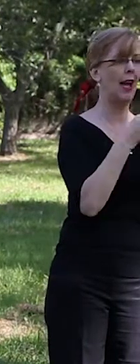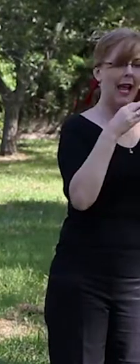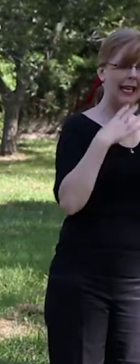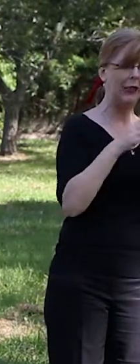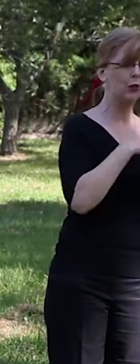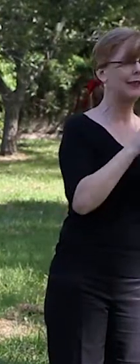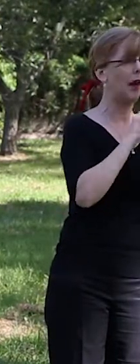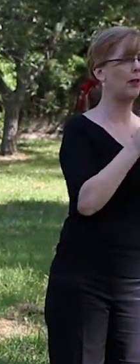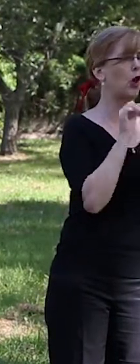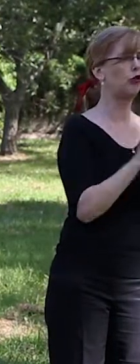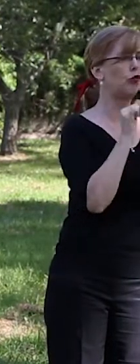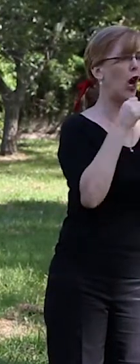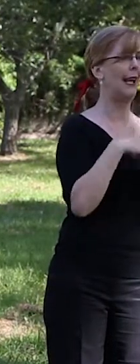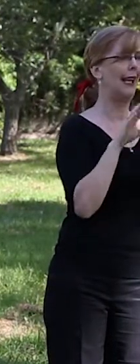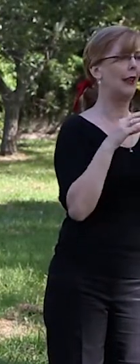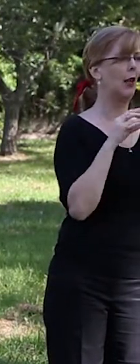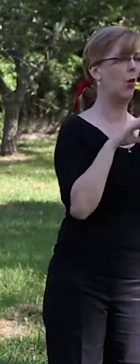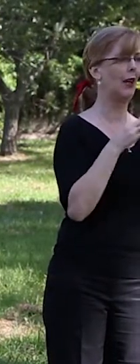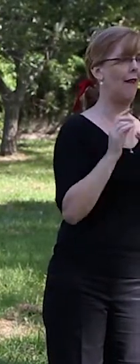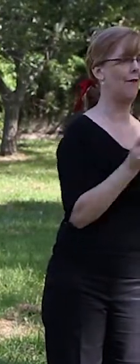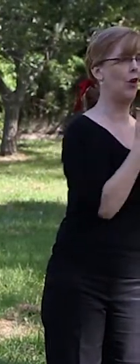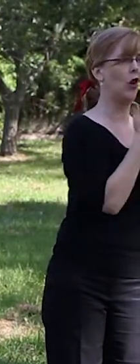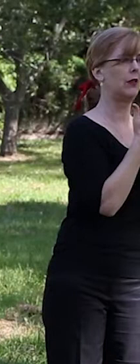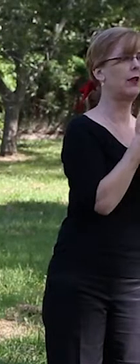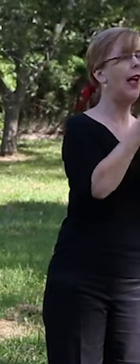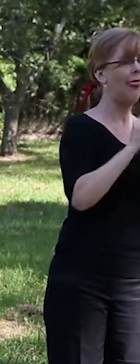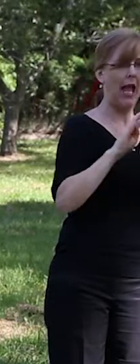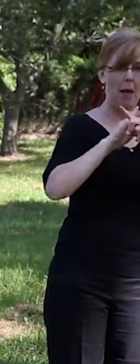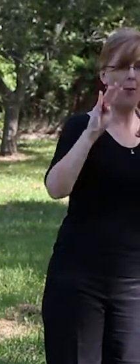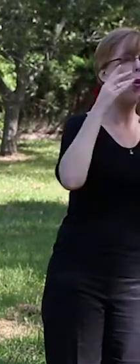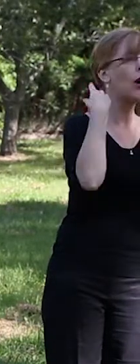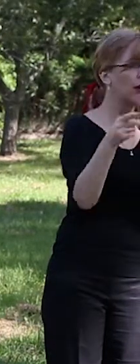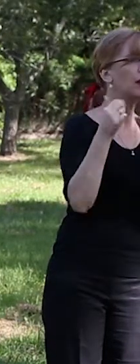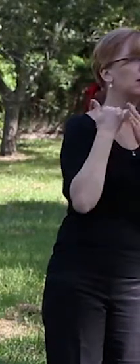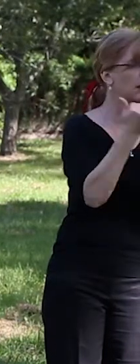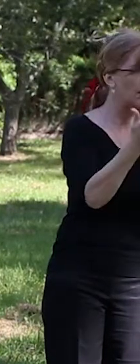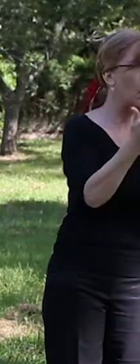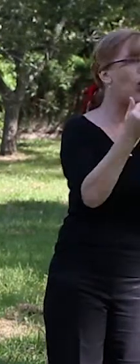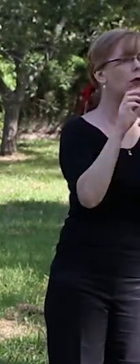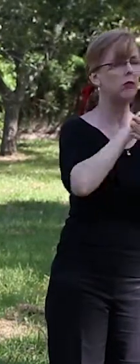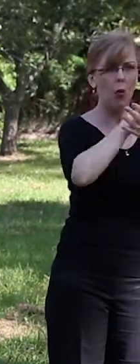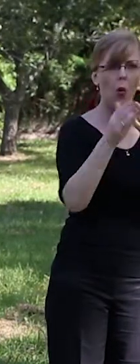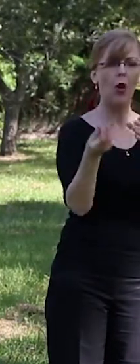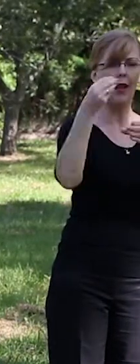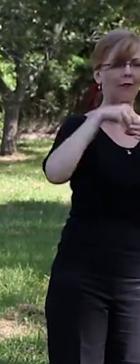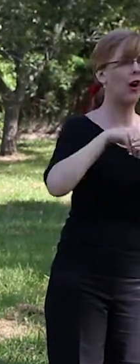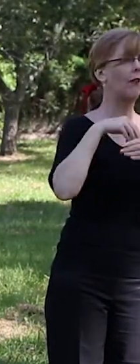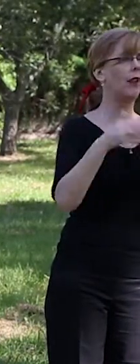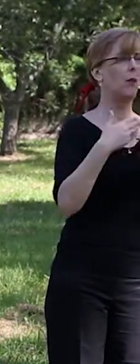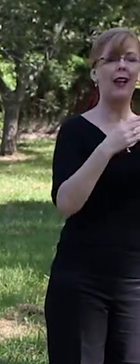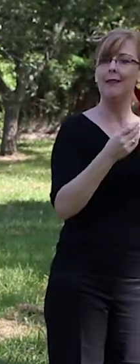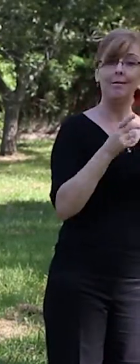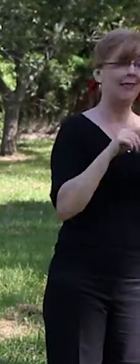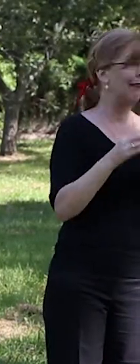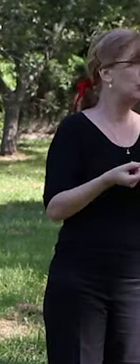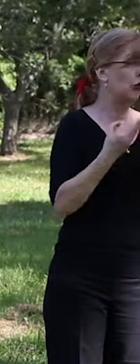first, and you need to have your board and everybody involved in the process from the start, because if you don't have